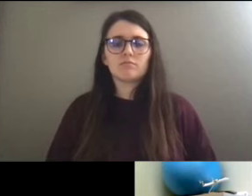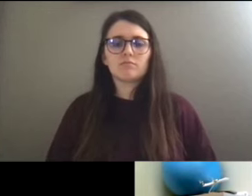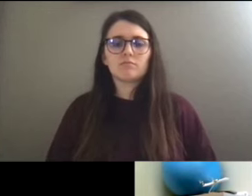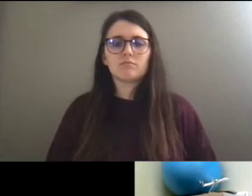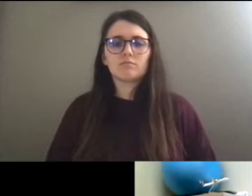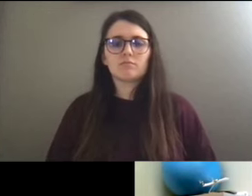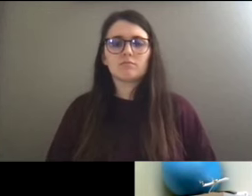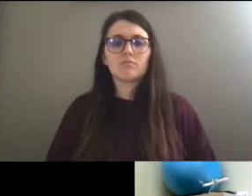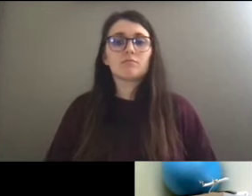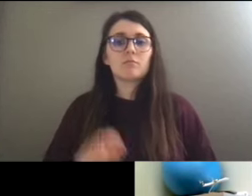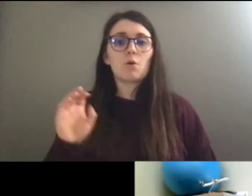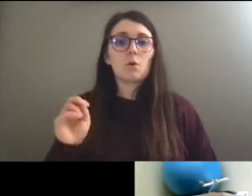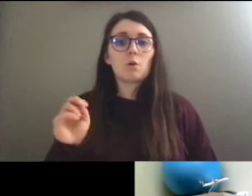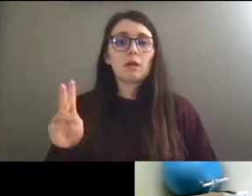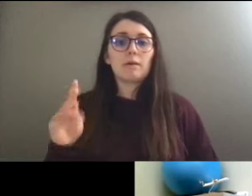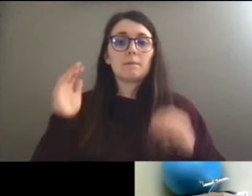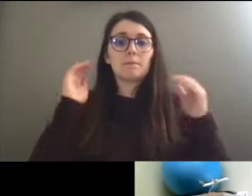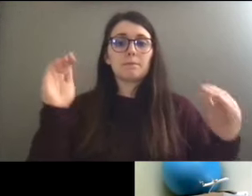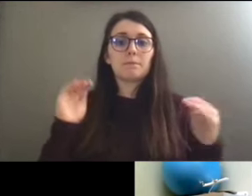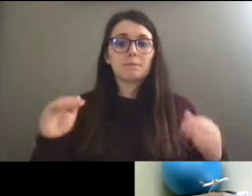Okay, we'll try Paige.